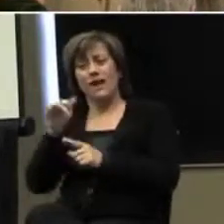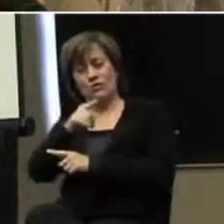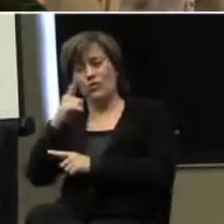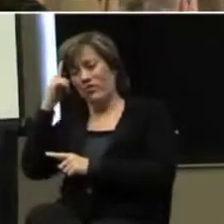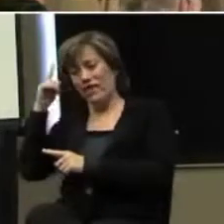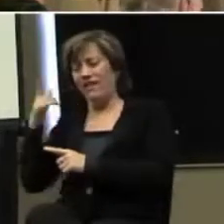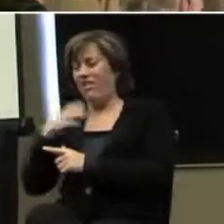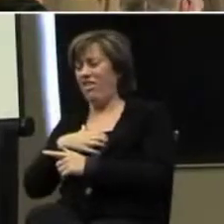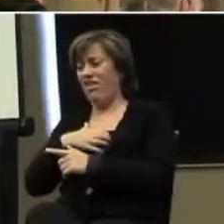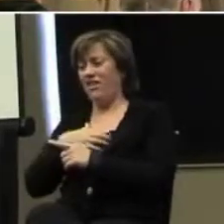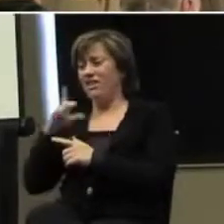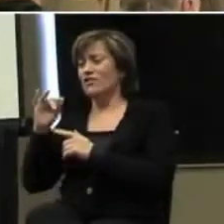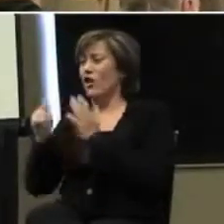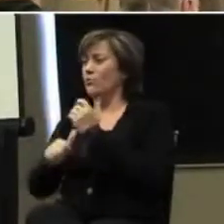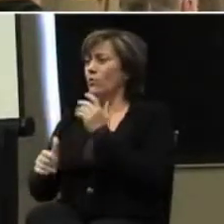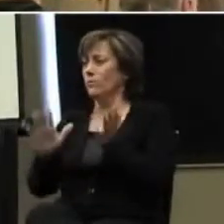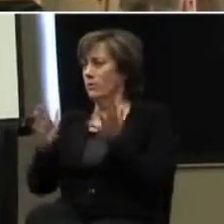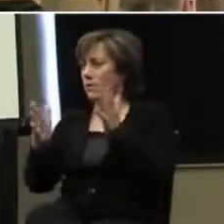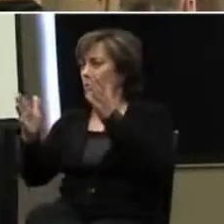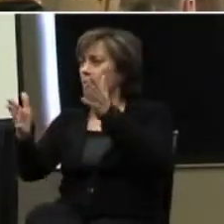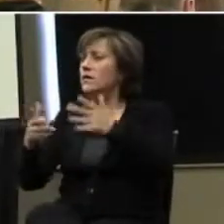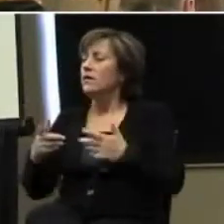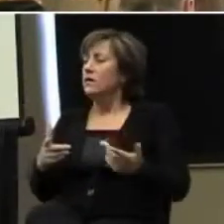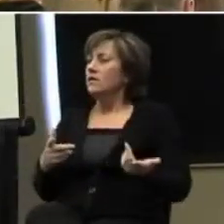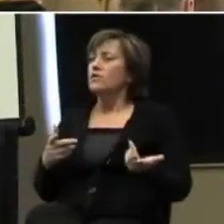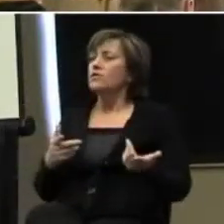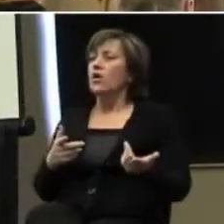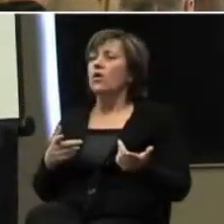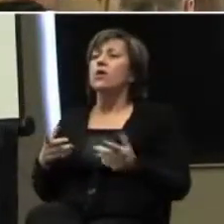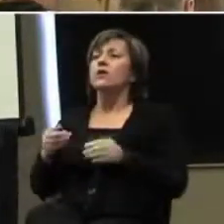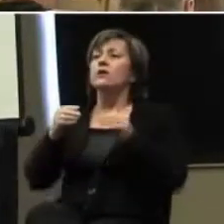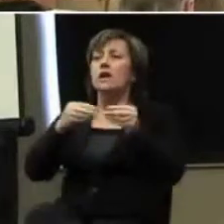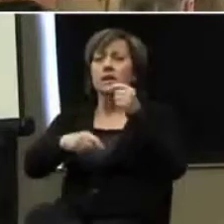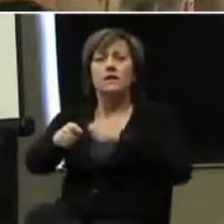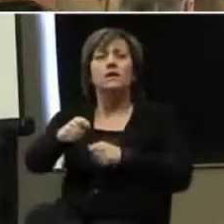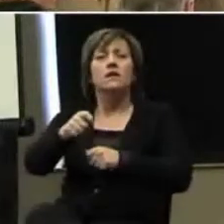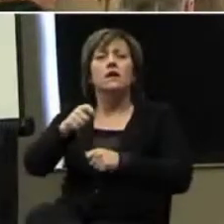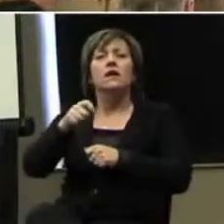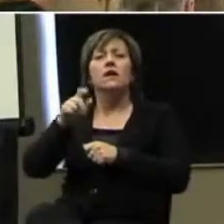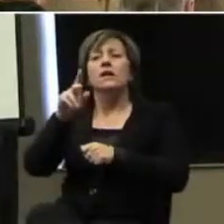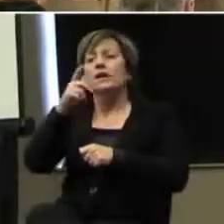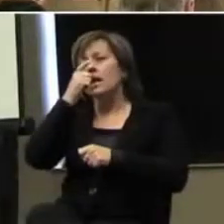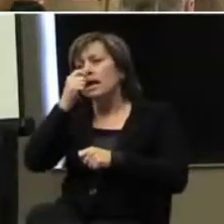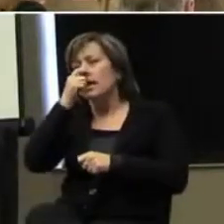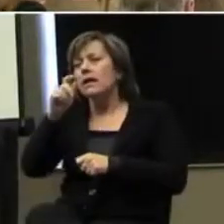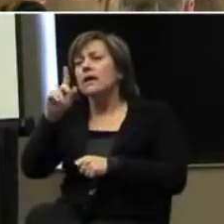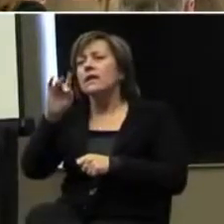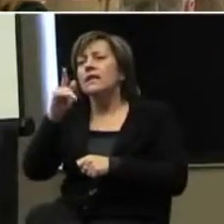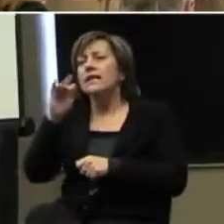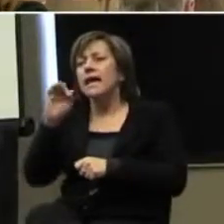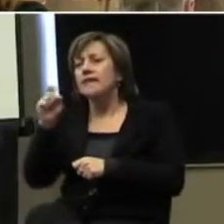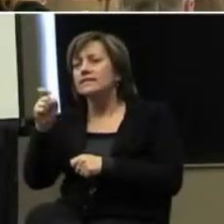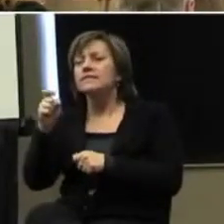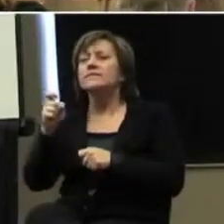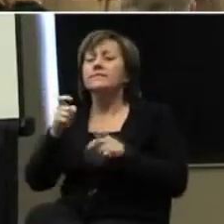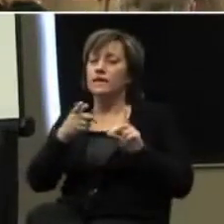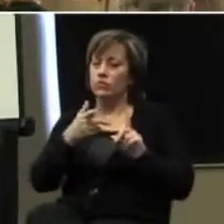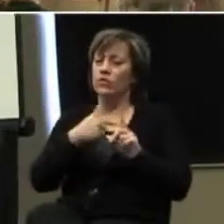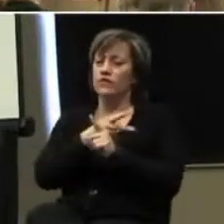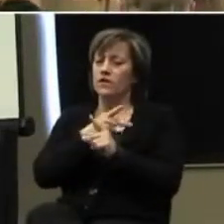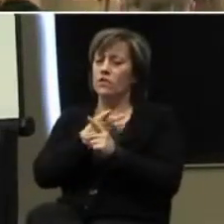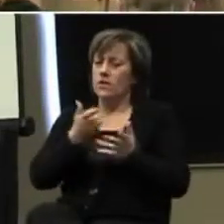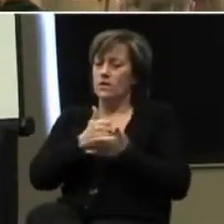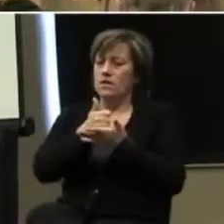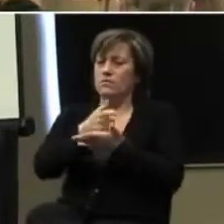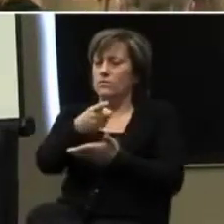You can make a visual or you can use that Kleenex and just say, you know what? You don't want to do this. We're going to figure something else out. I'm going to help you. And